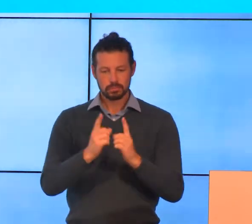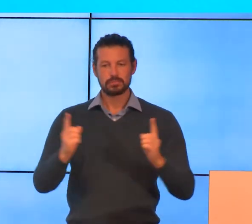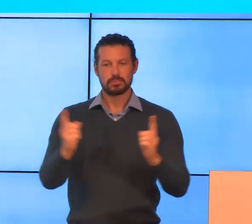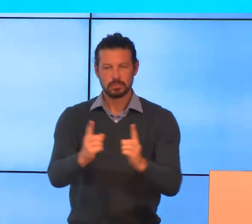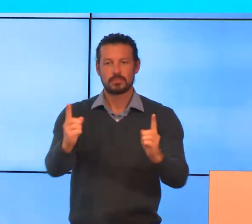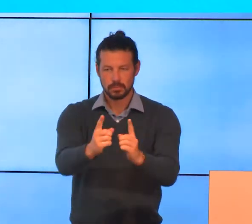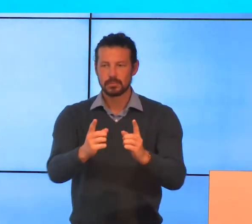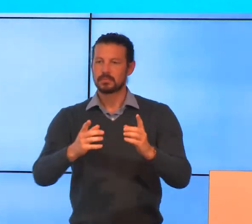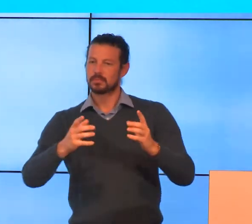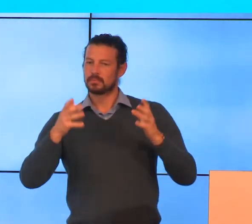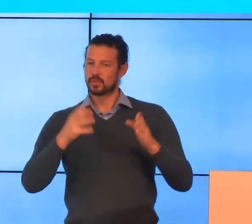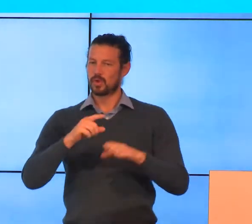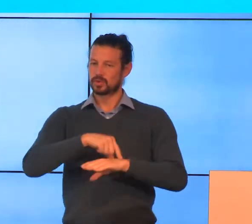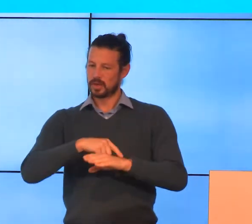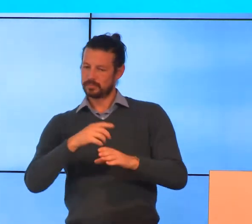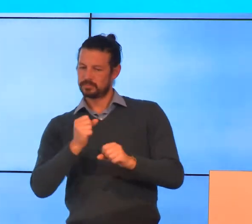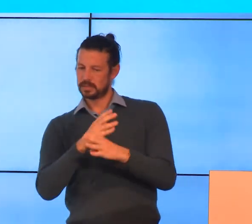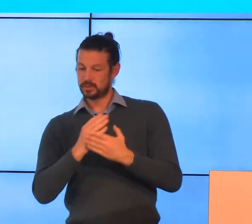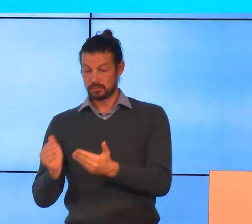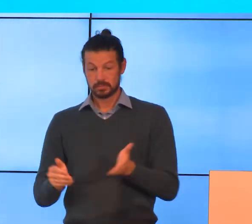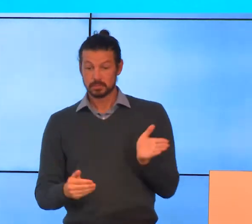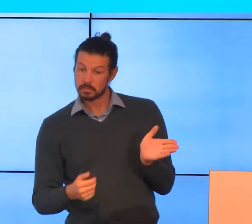and provide feedback about the development of the kit.